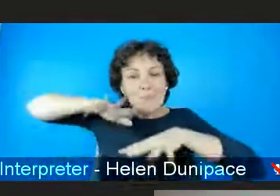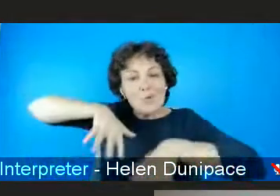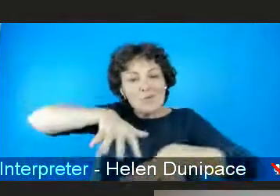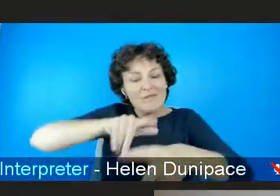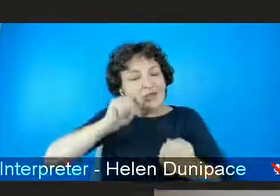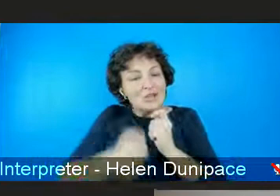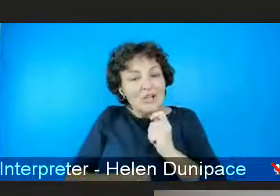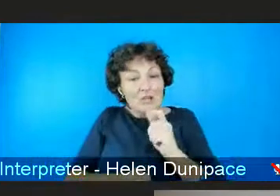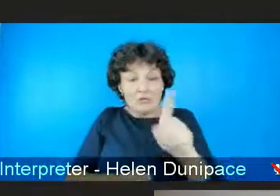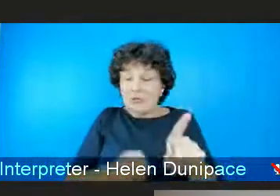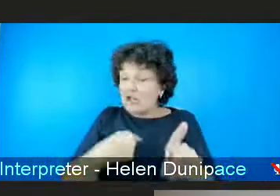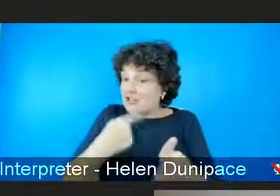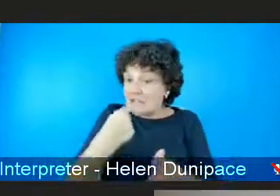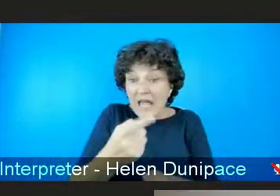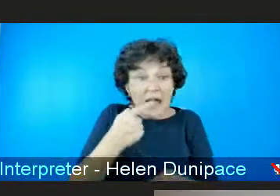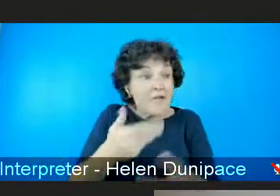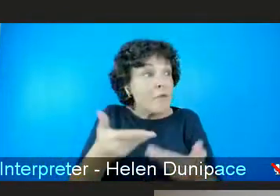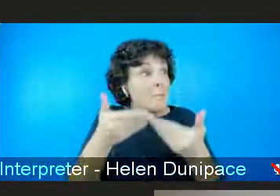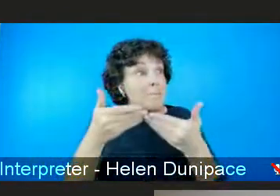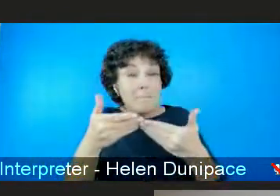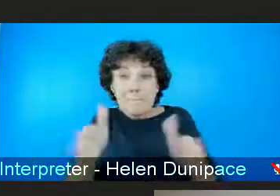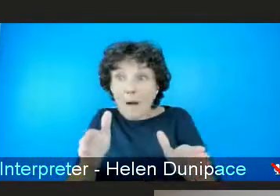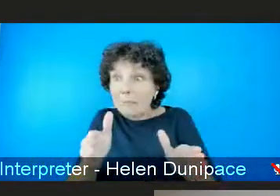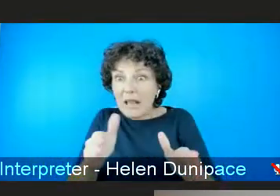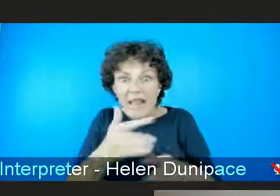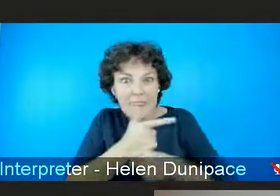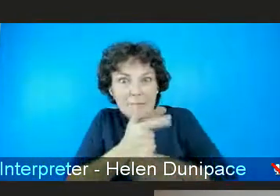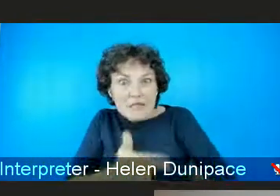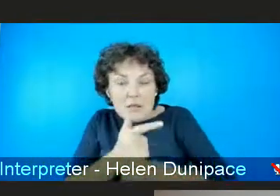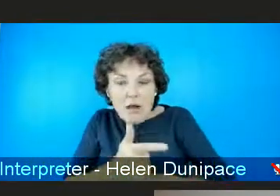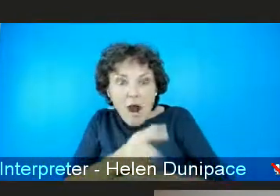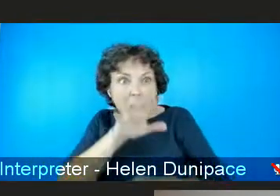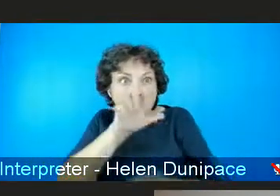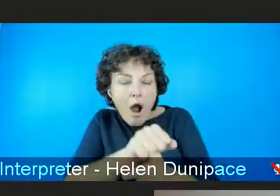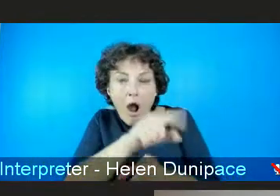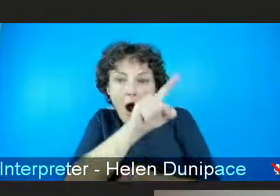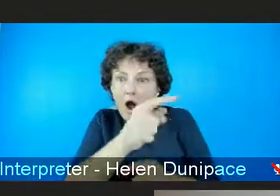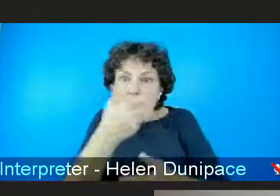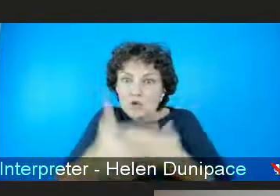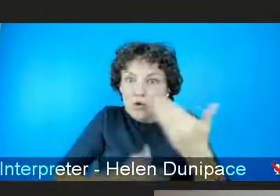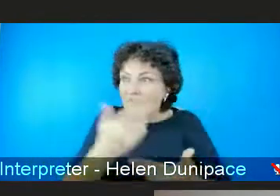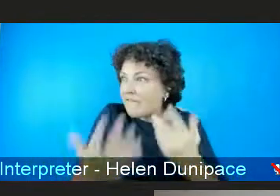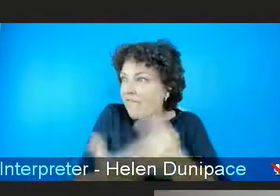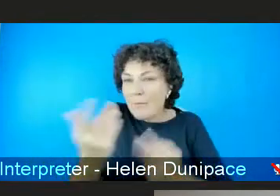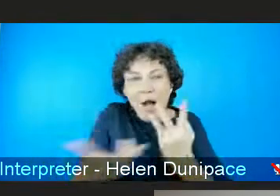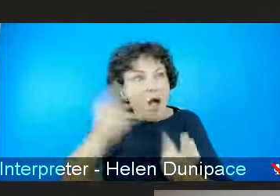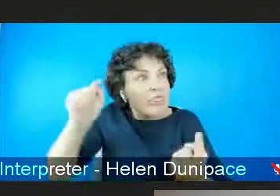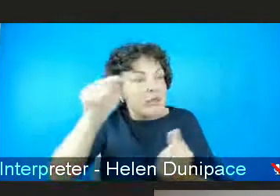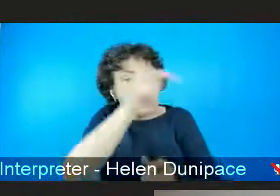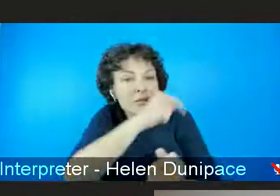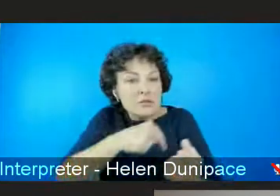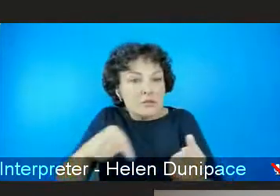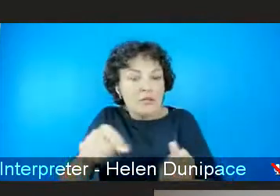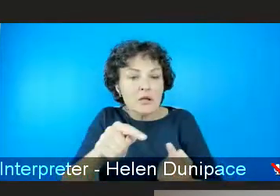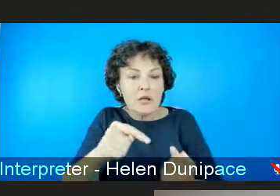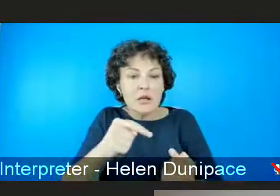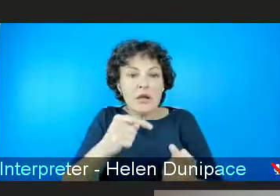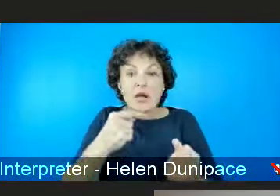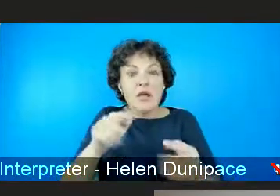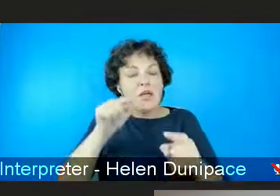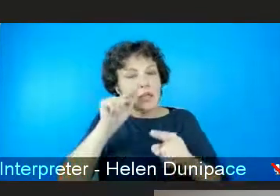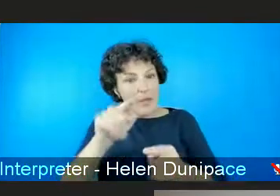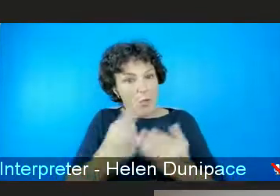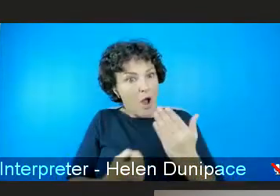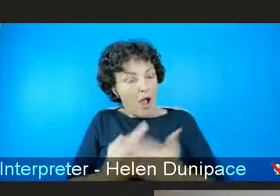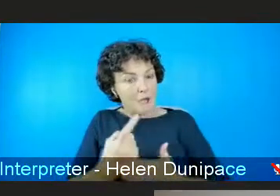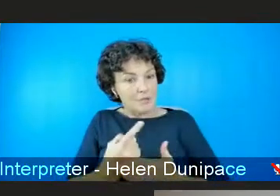media or when public debate got hold of her story and the stories of other incest survivors, noise started to work in the same way